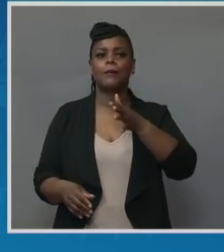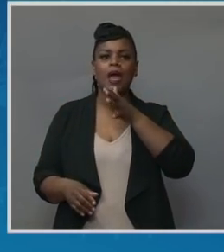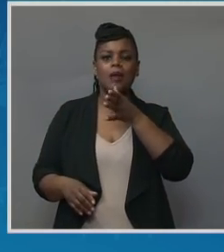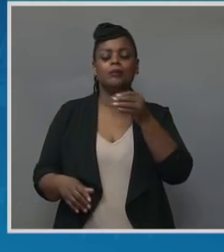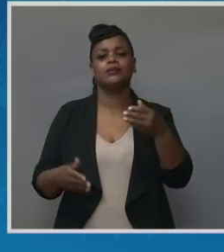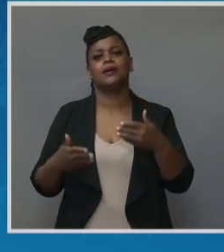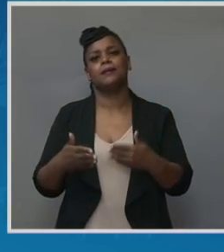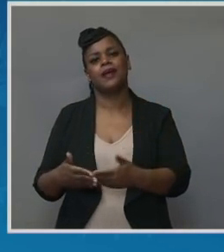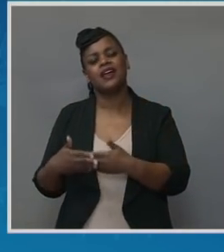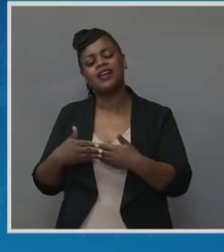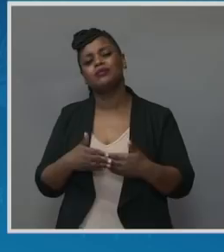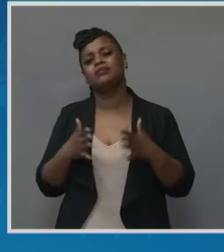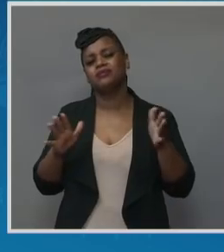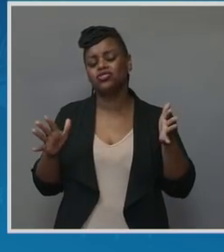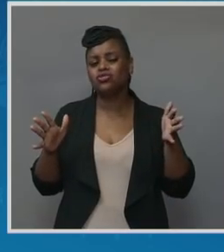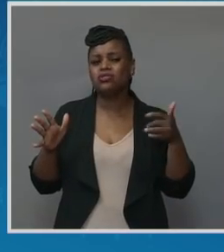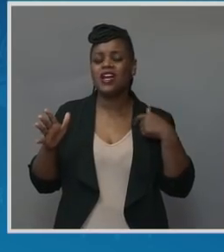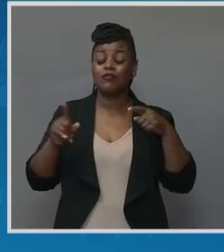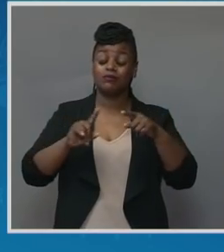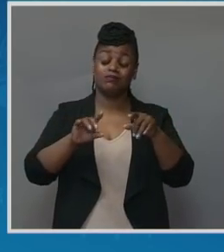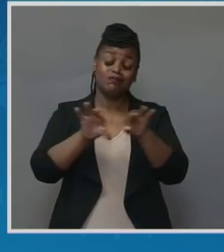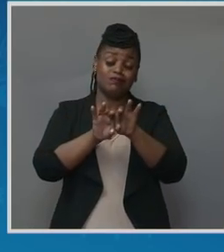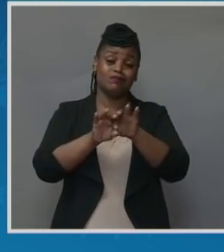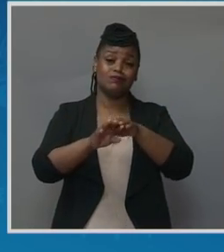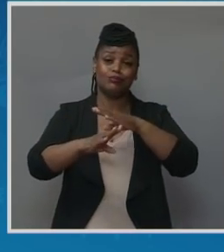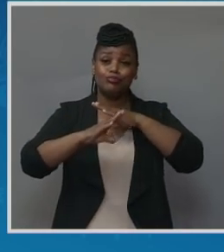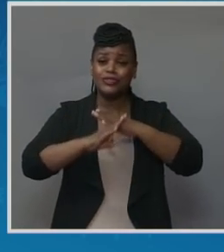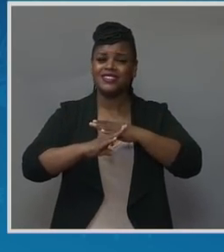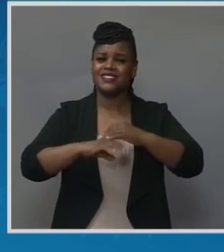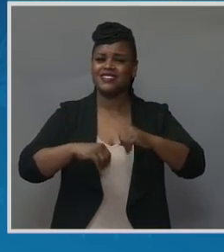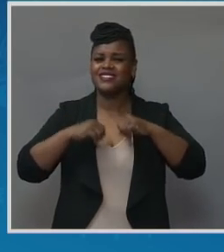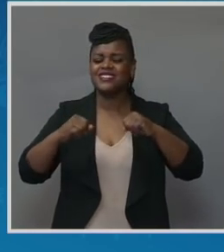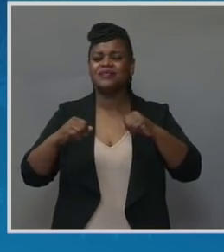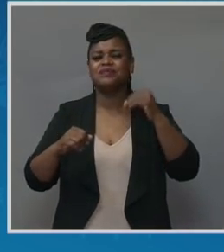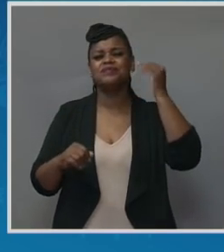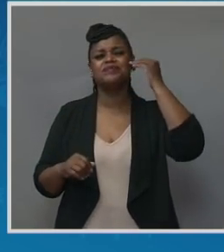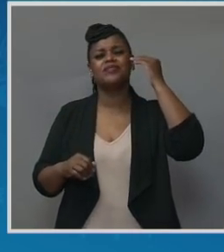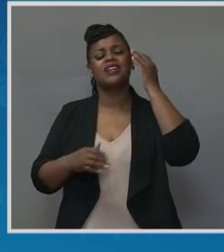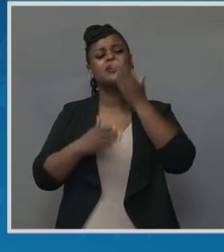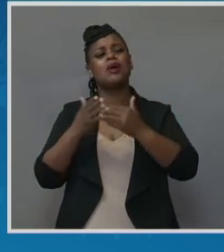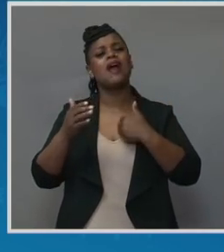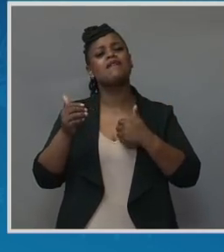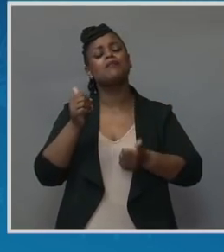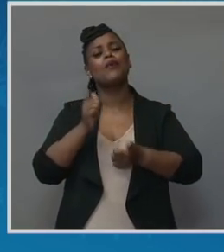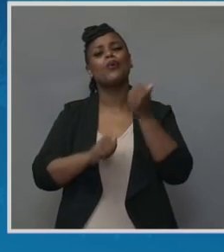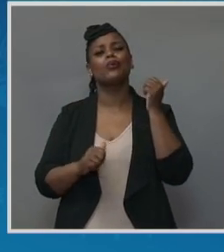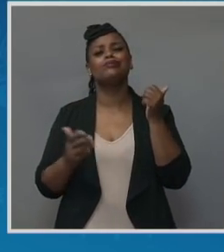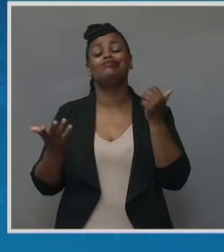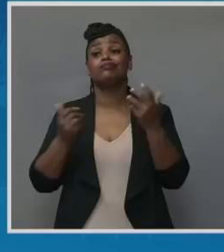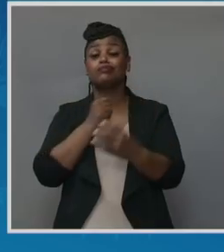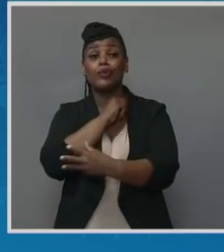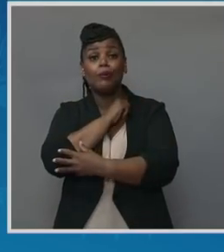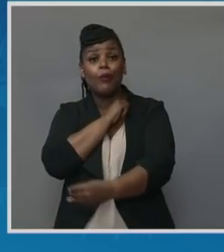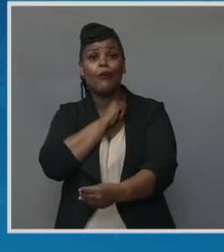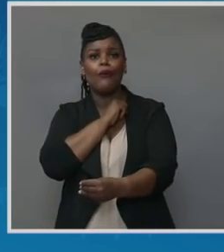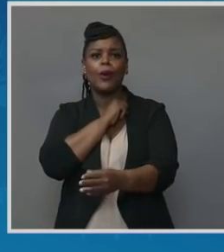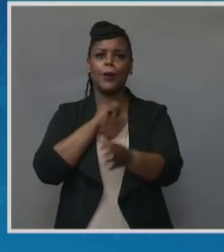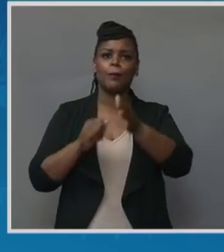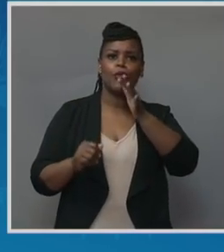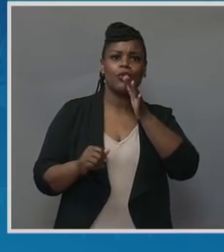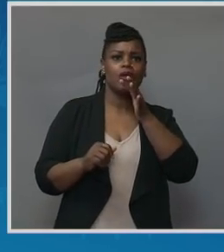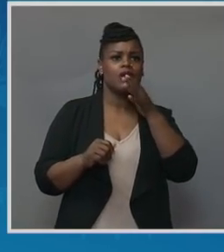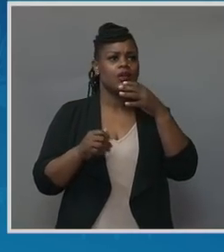circumstances. The United States has some of the poorest maternal outcomes in the modern world and systematic